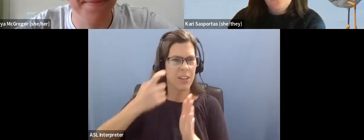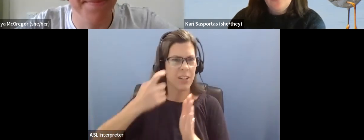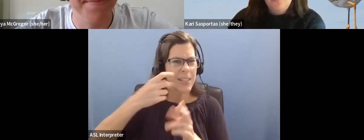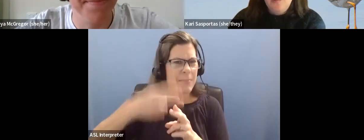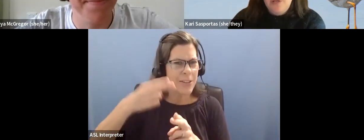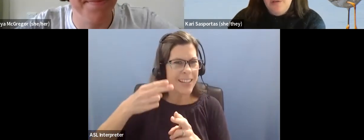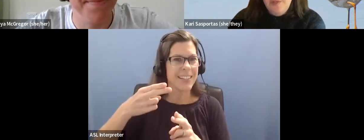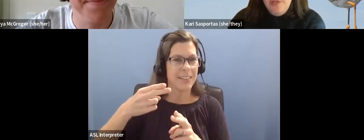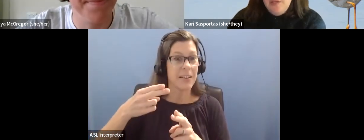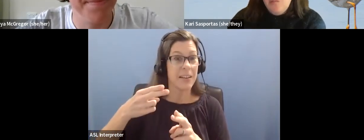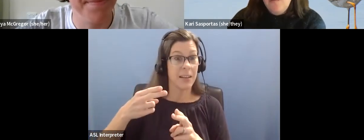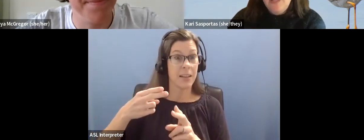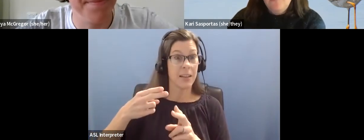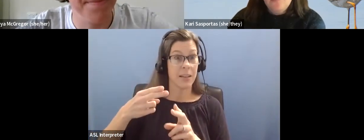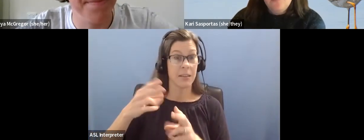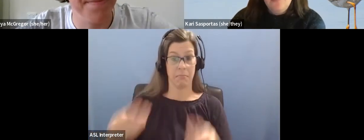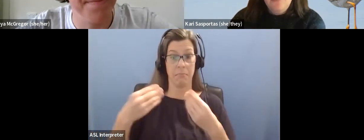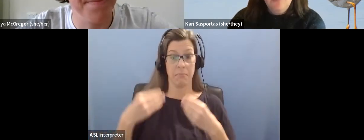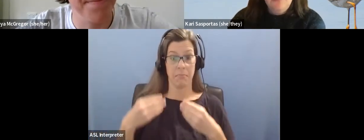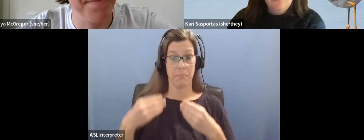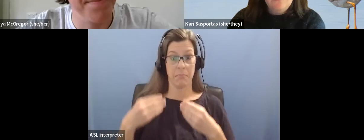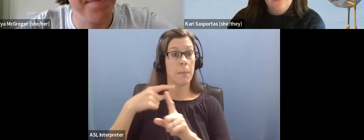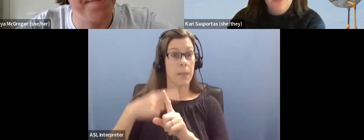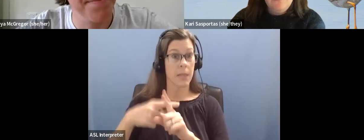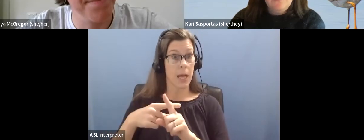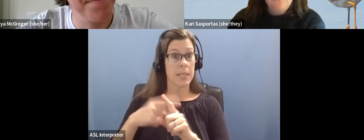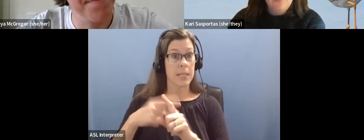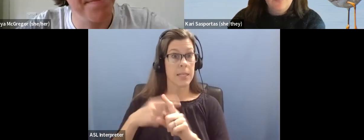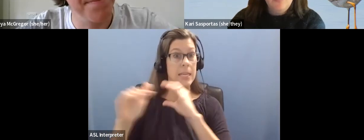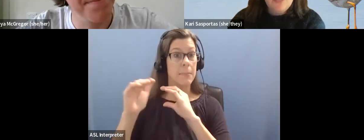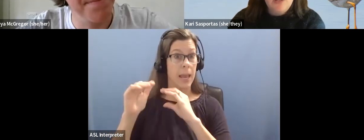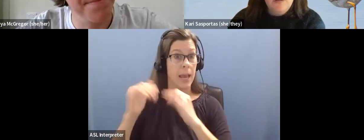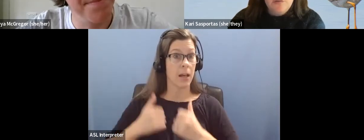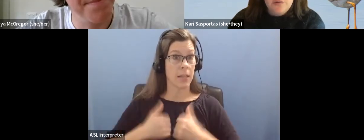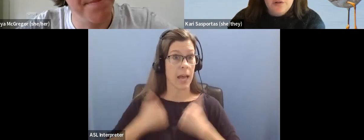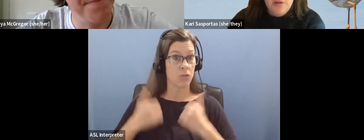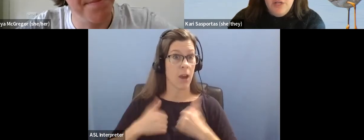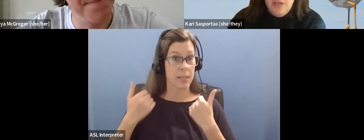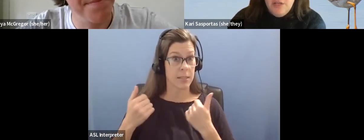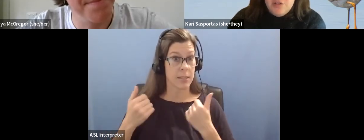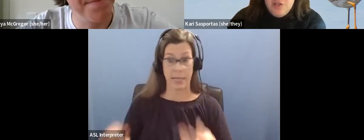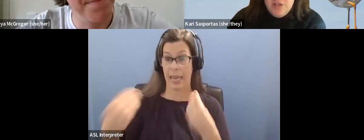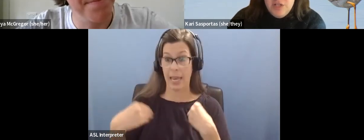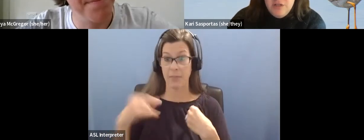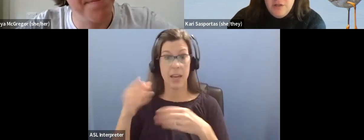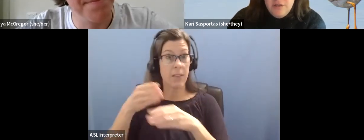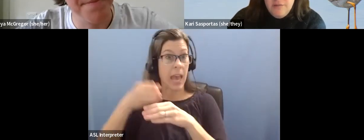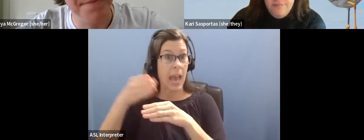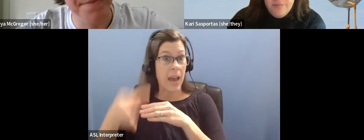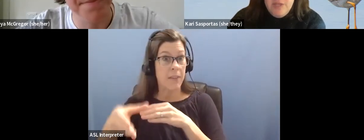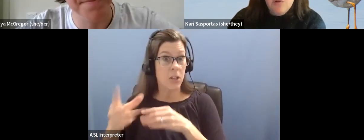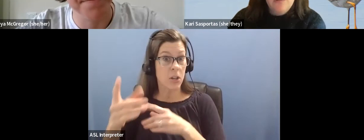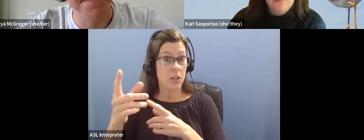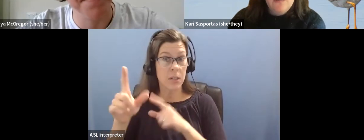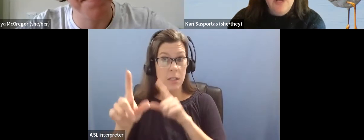post trip, um, like providing folks with your email address in case there are follow-up questions or exchanging, um,